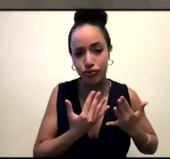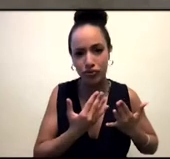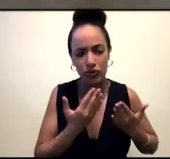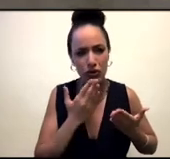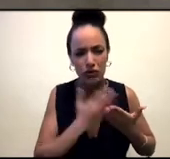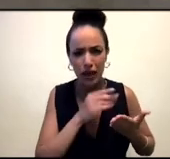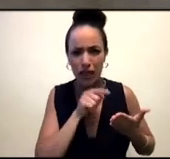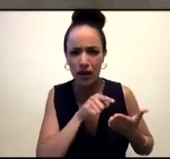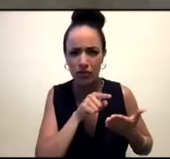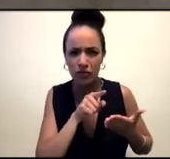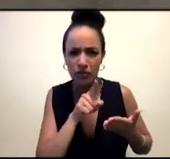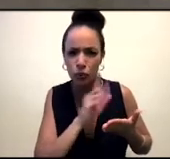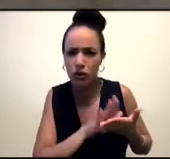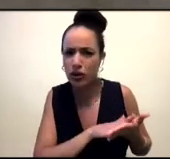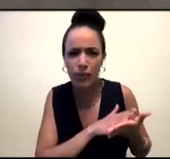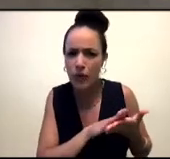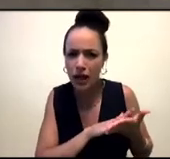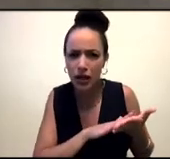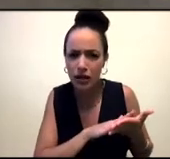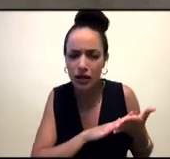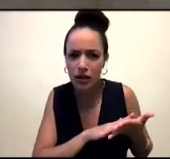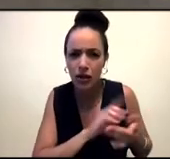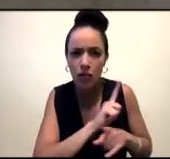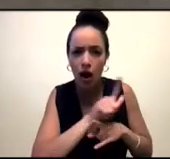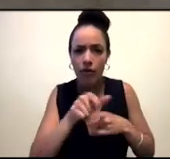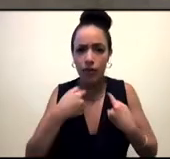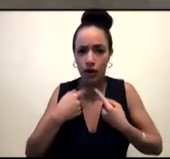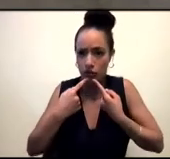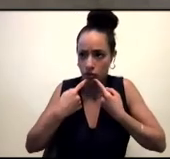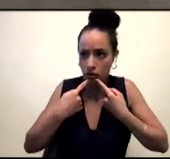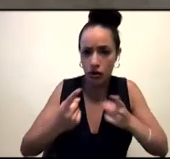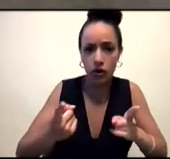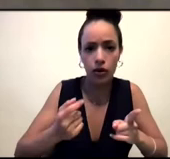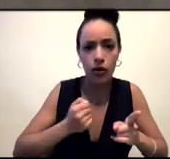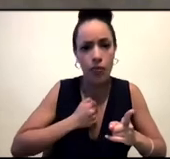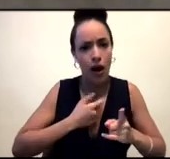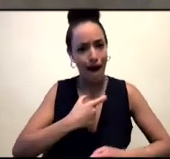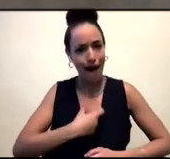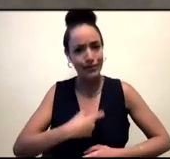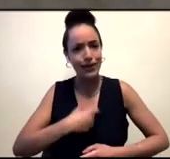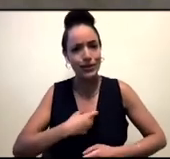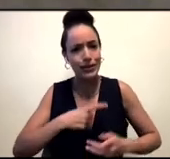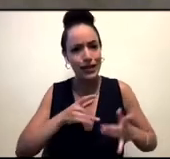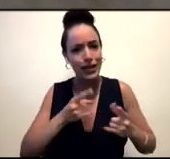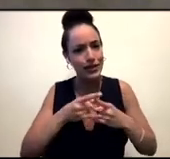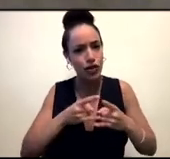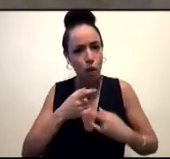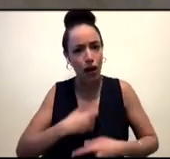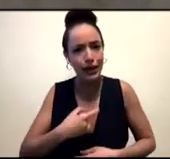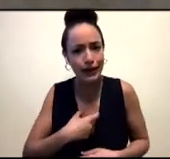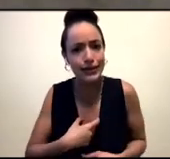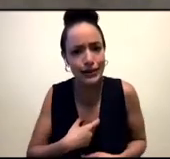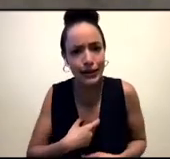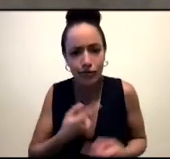so after I came out, I realized that people were looking at me, not just as an individual person, which is also what happens often,